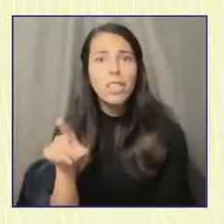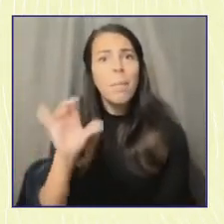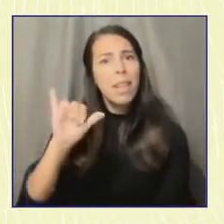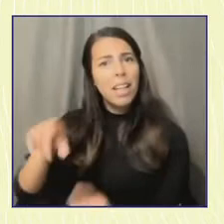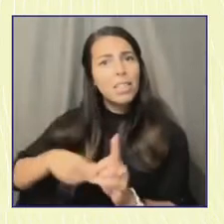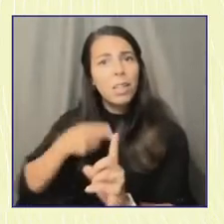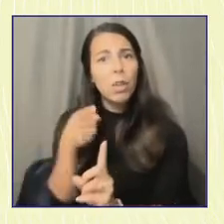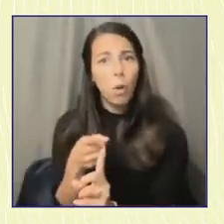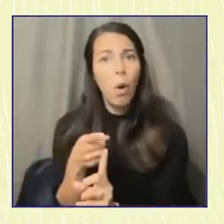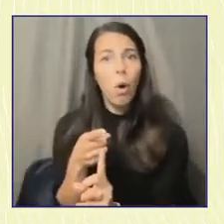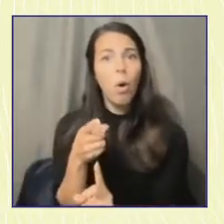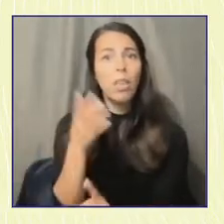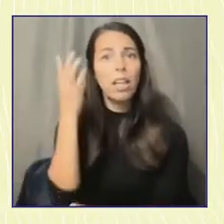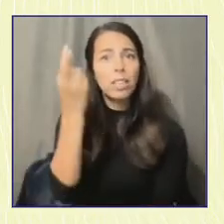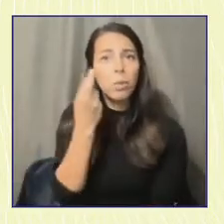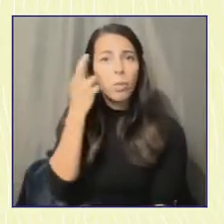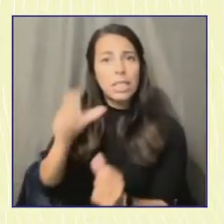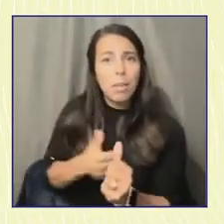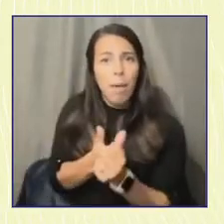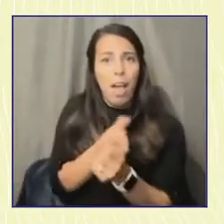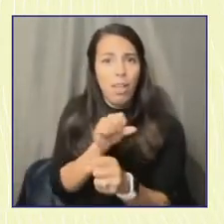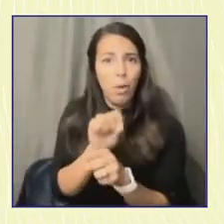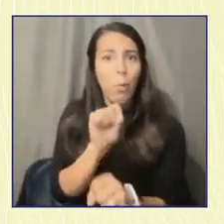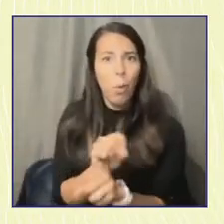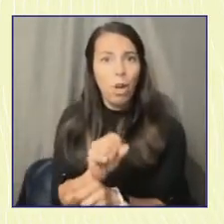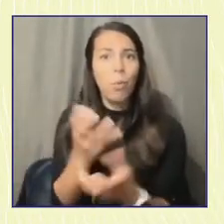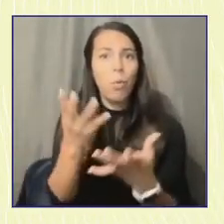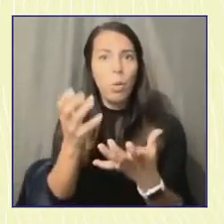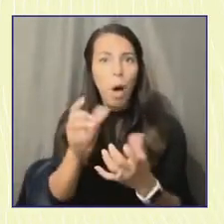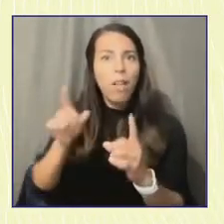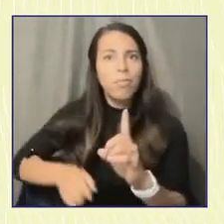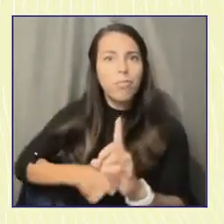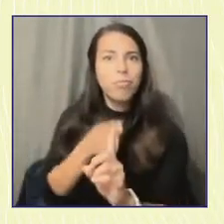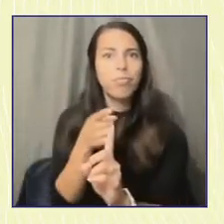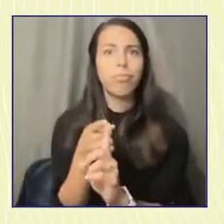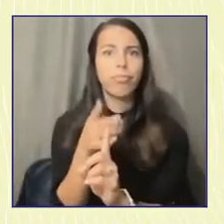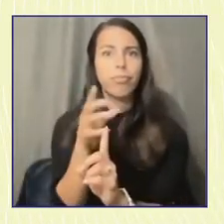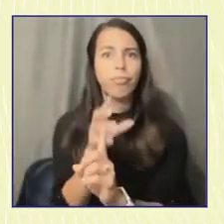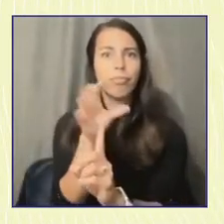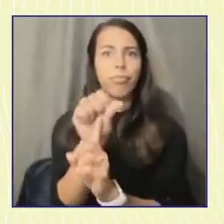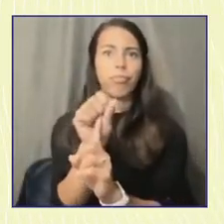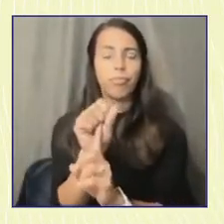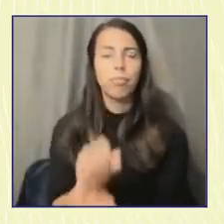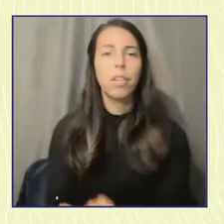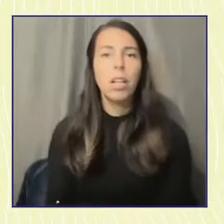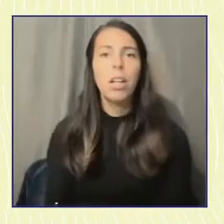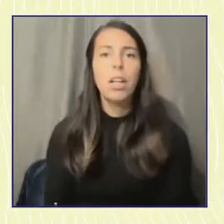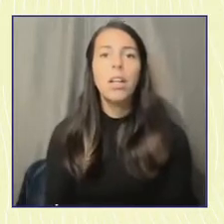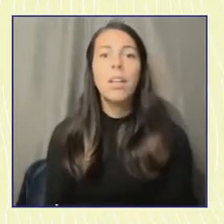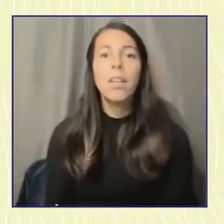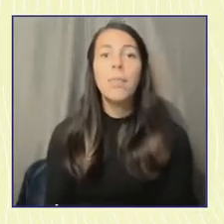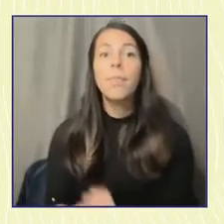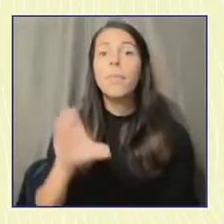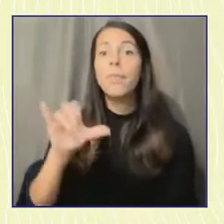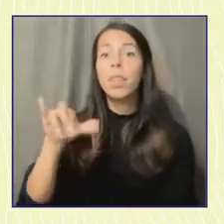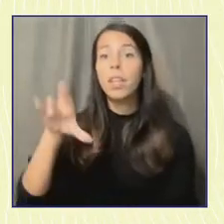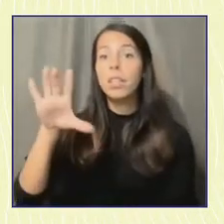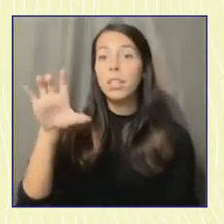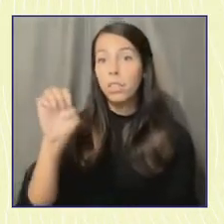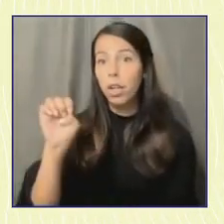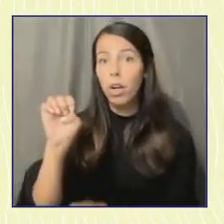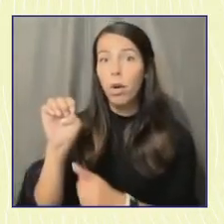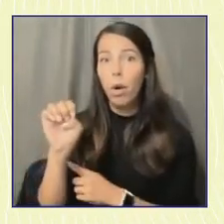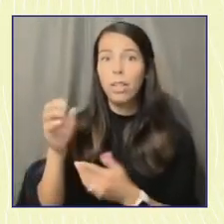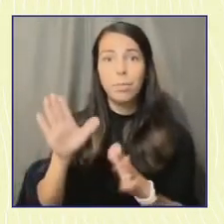because there's a vision for the world that we want and our democracy is that vehicle to get there. Circle has been such an incredible resource for